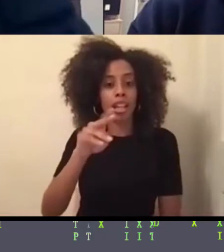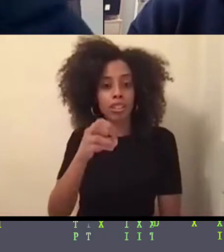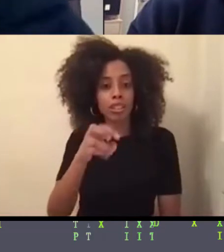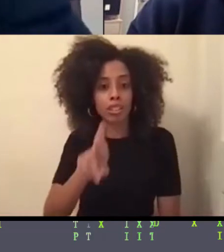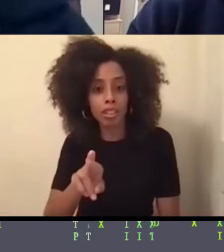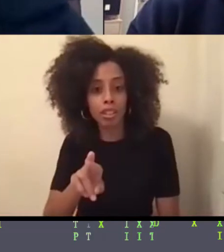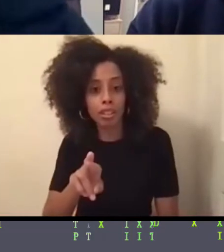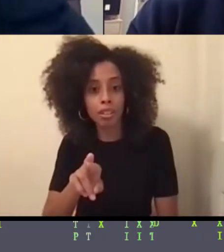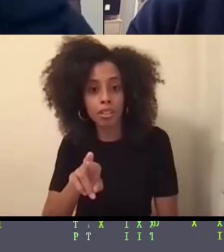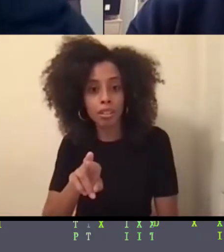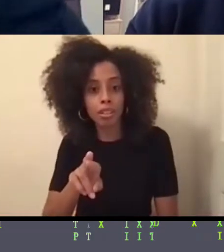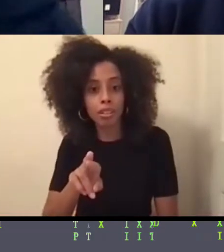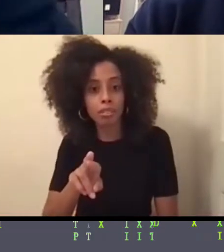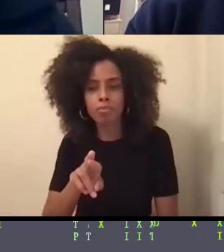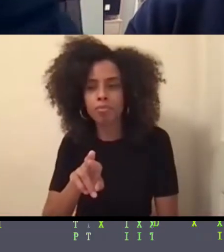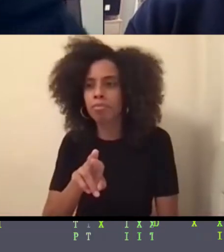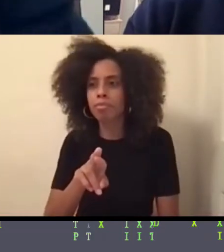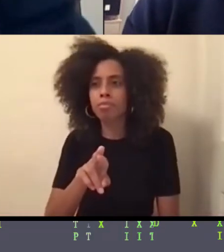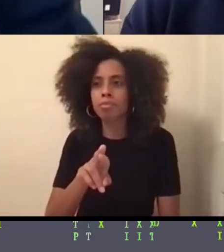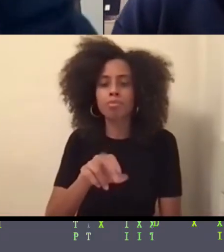USF man. That's fun, right?